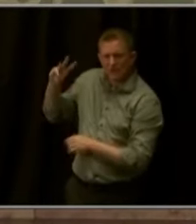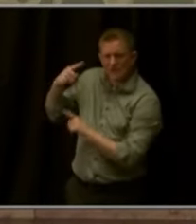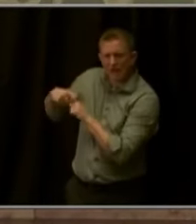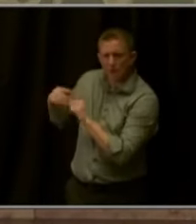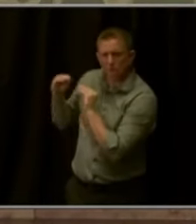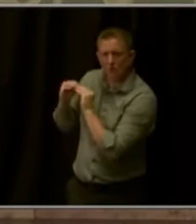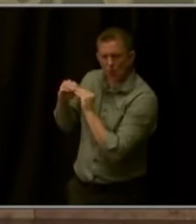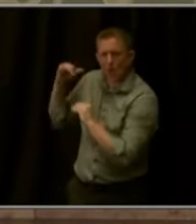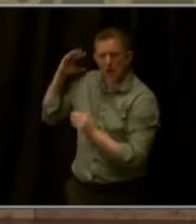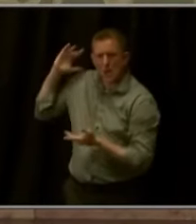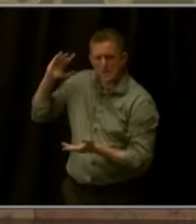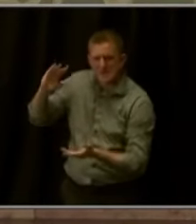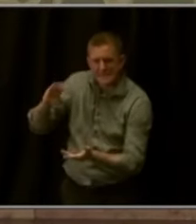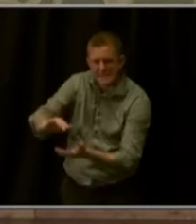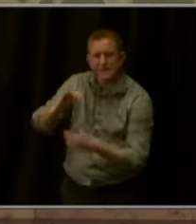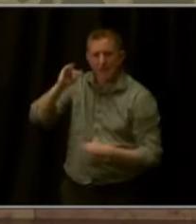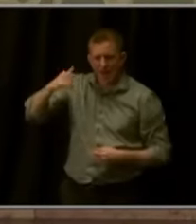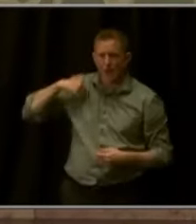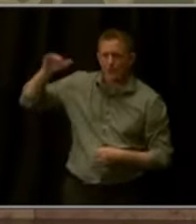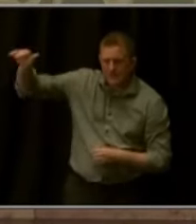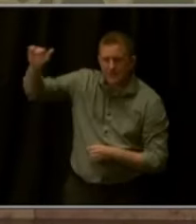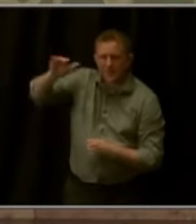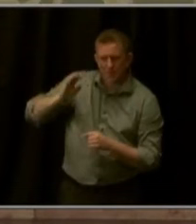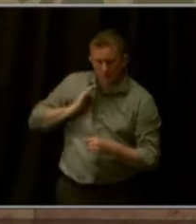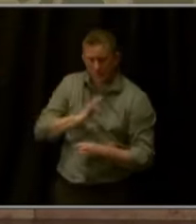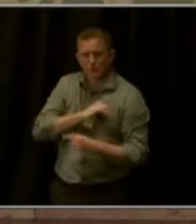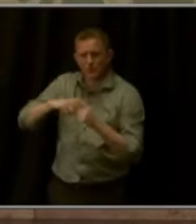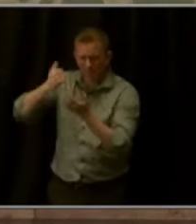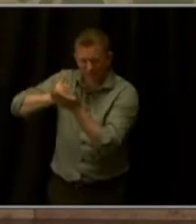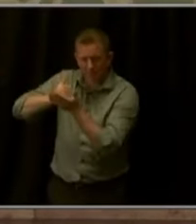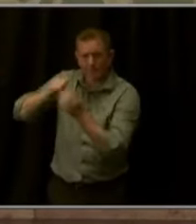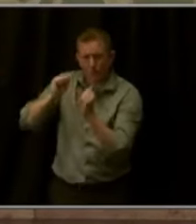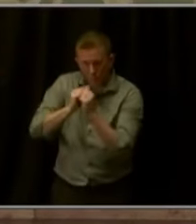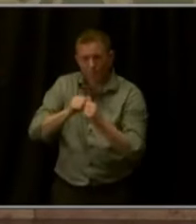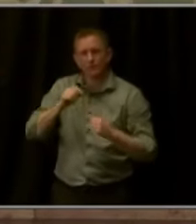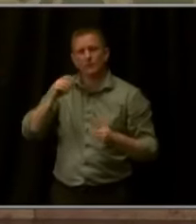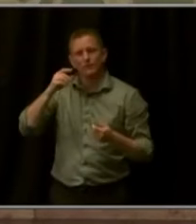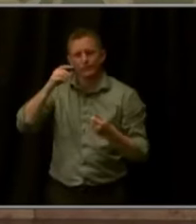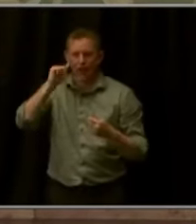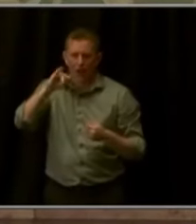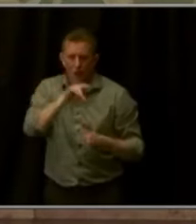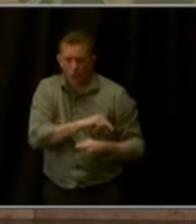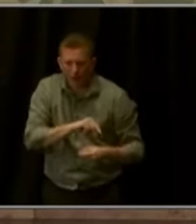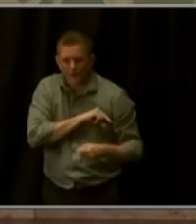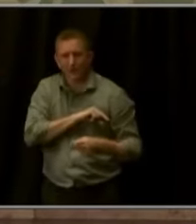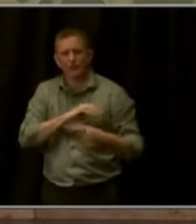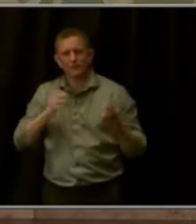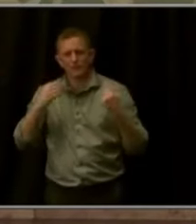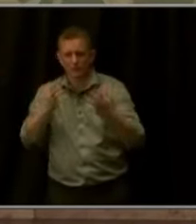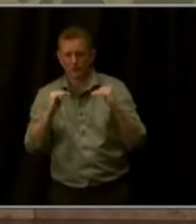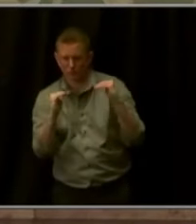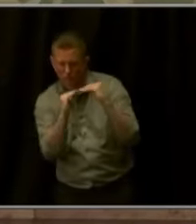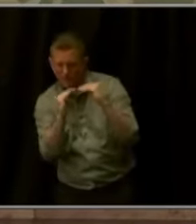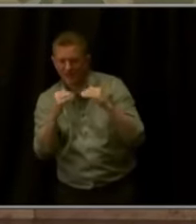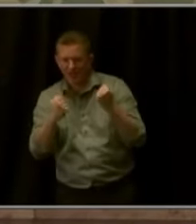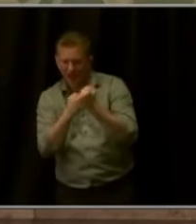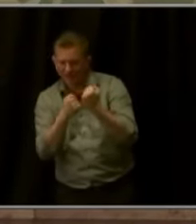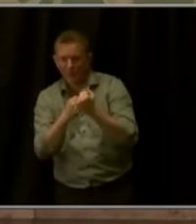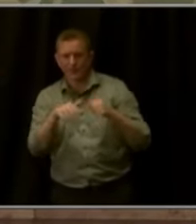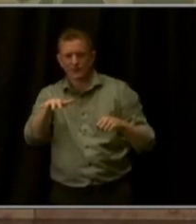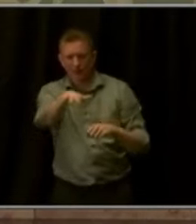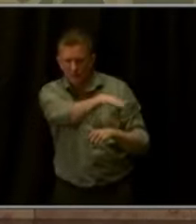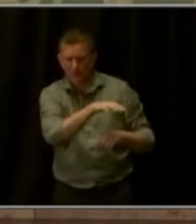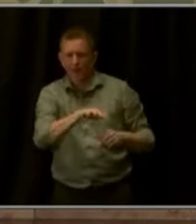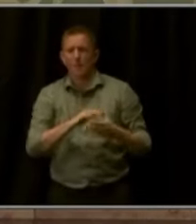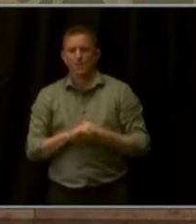to further improve air quality, utilizing recommendations from environmental justice advocates. My administration has delivered on more than 95